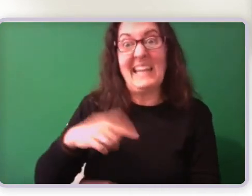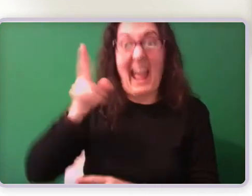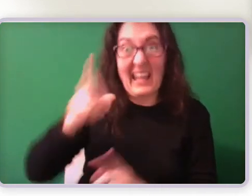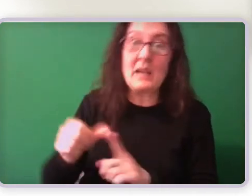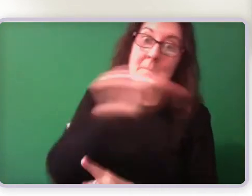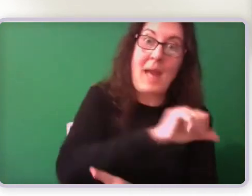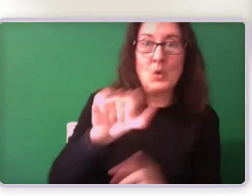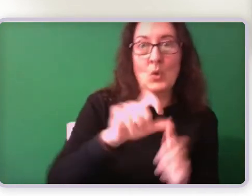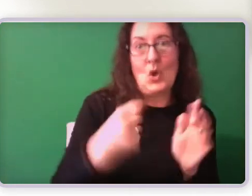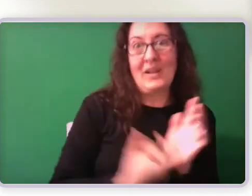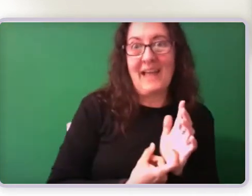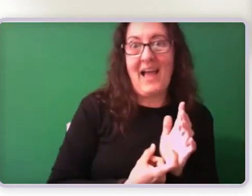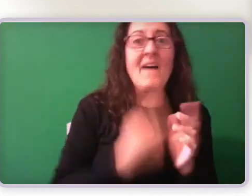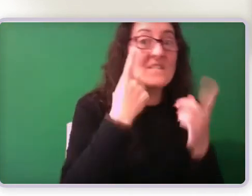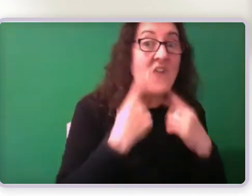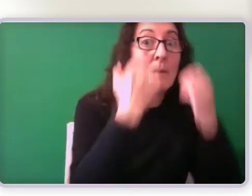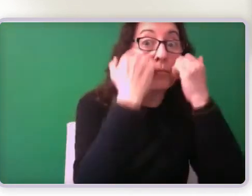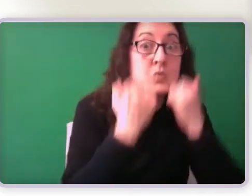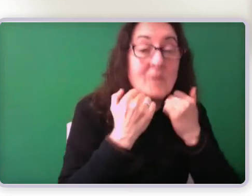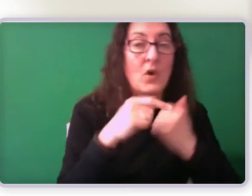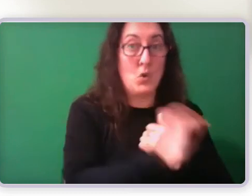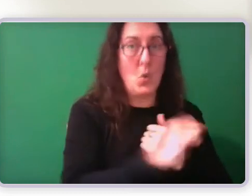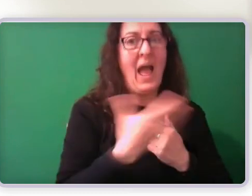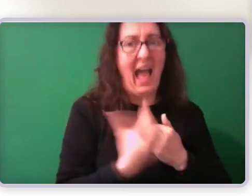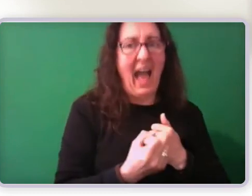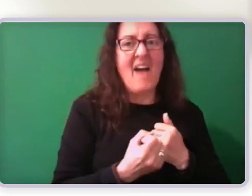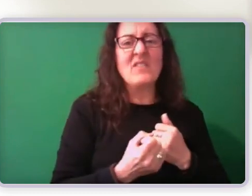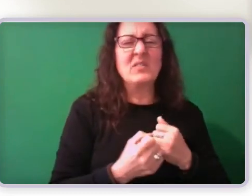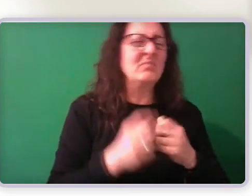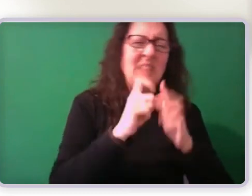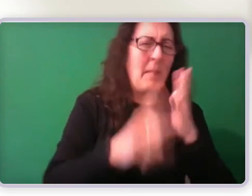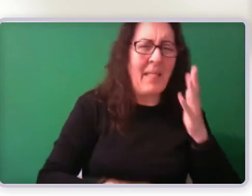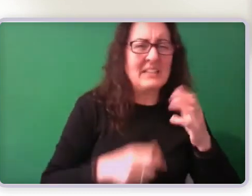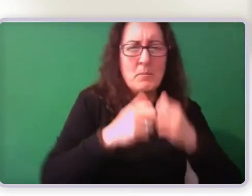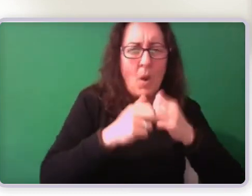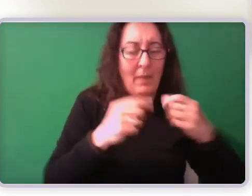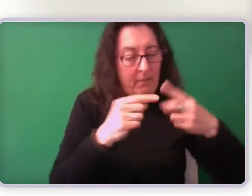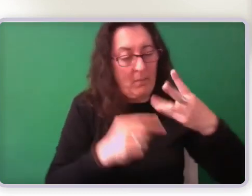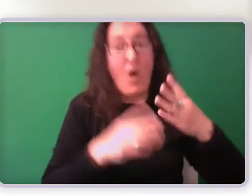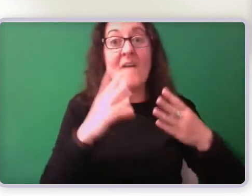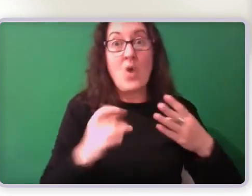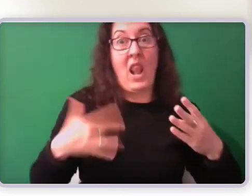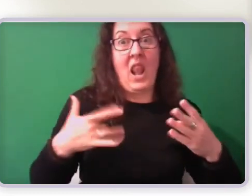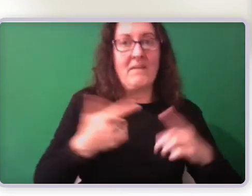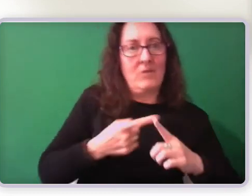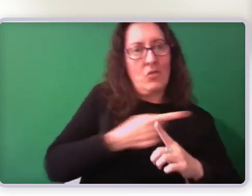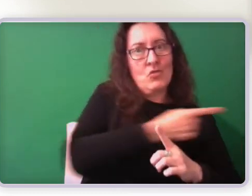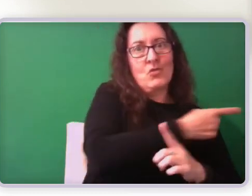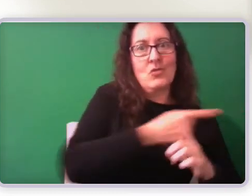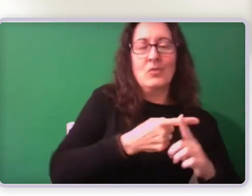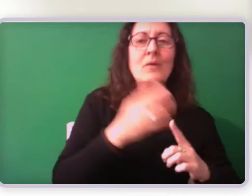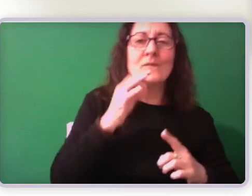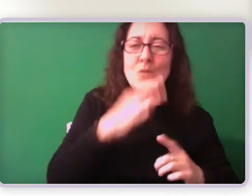Otherwise it may not be considered. That said, medical evidence doesn't have to come into existence